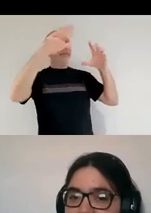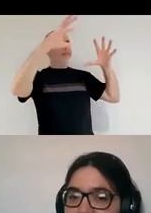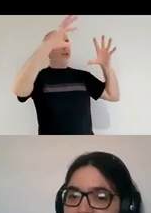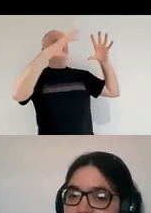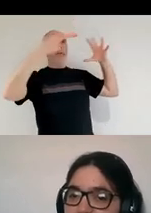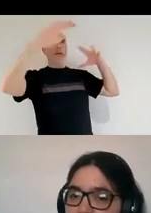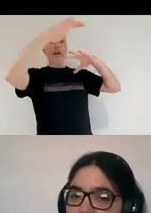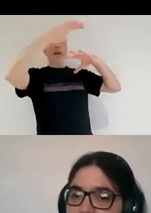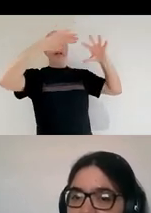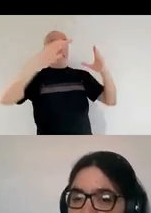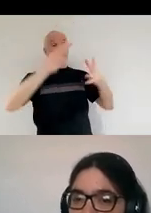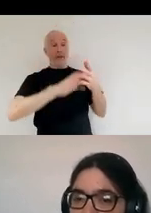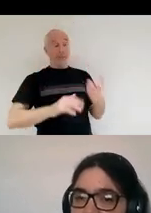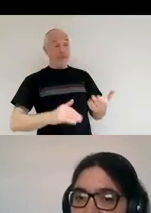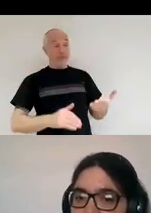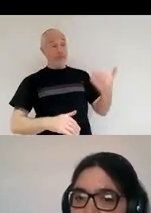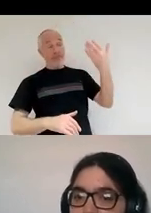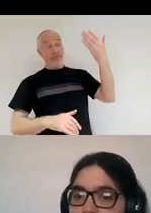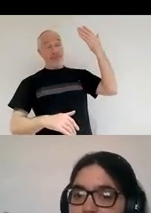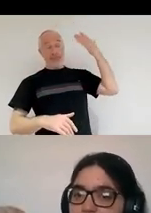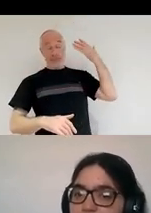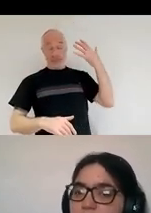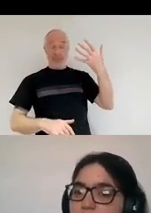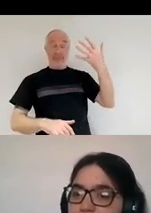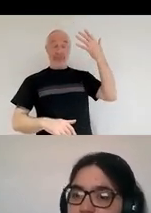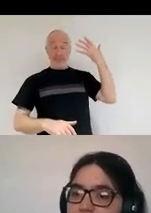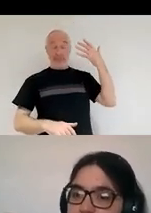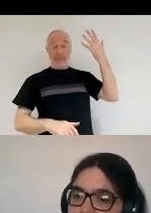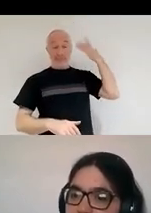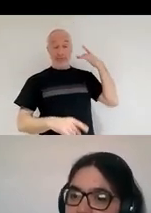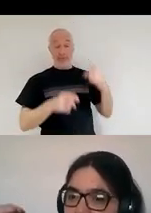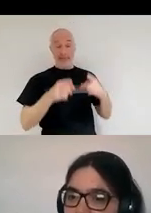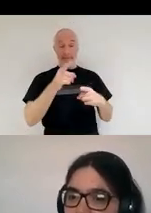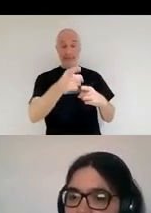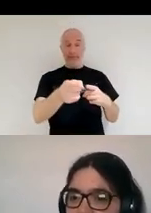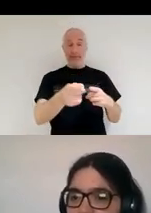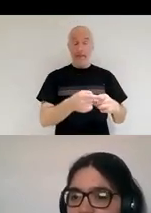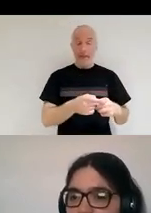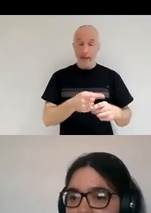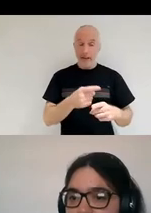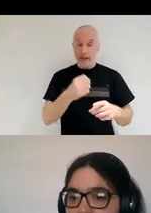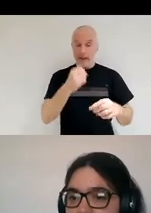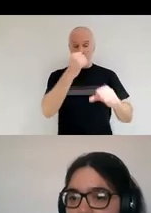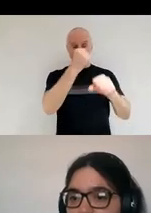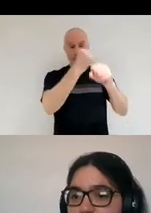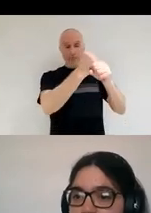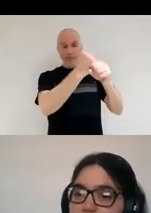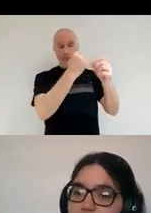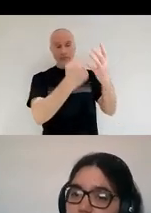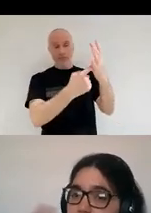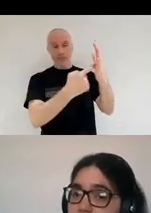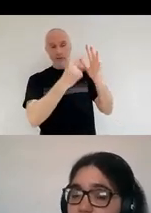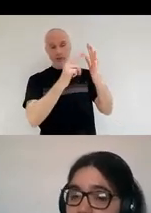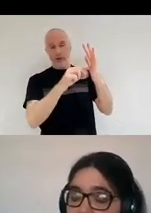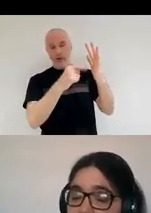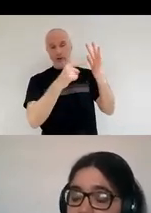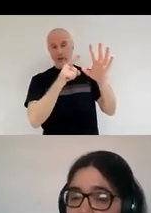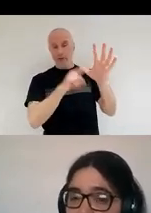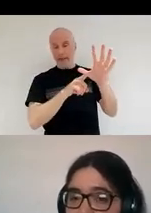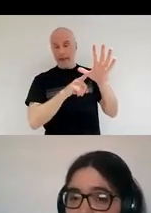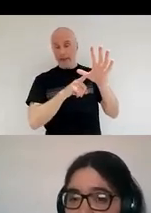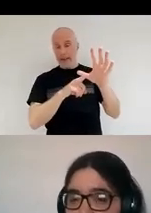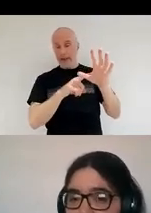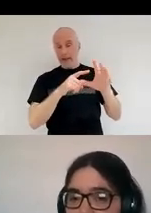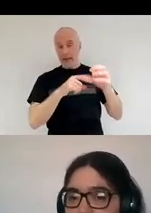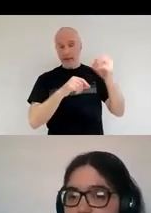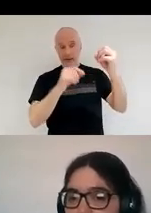that it actually got, uh, gravitational lens its light. So basically gravity distorted its light